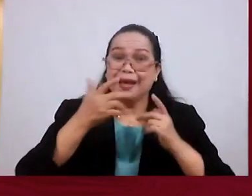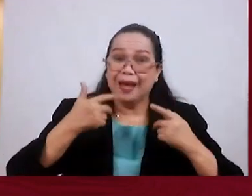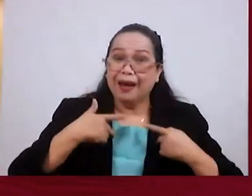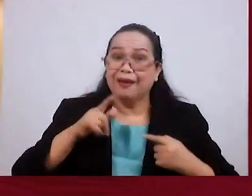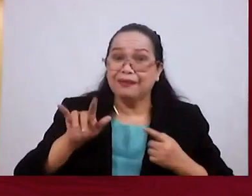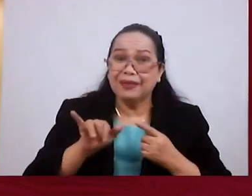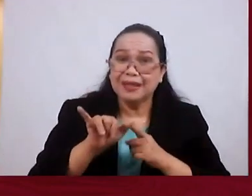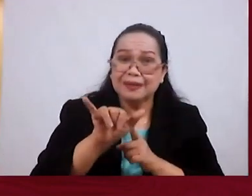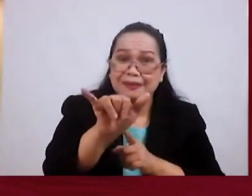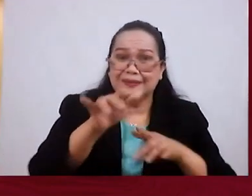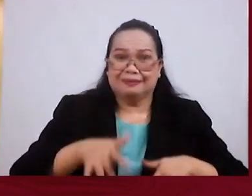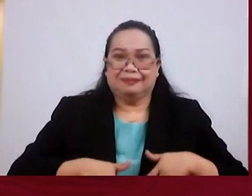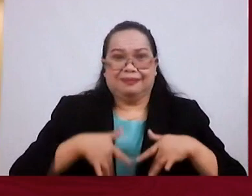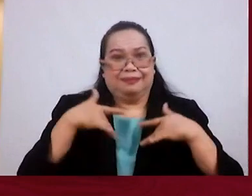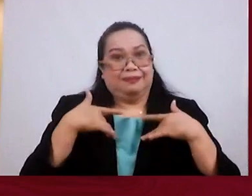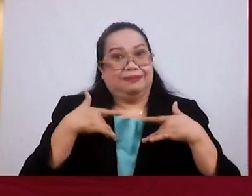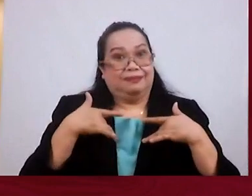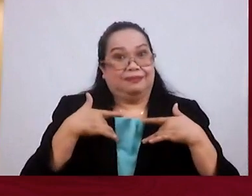Life